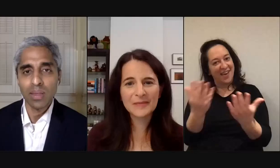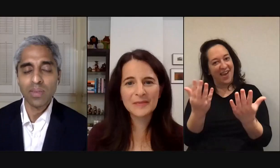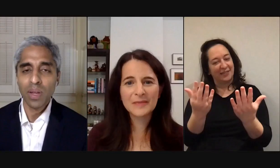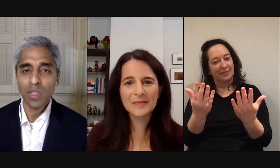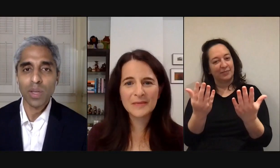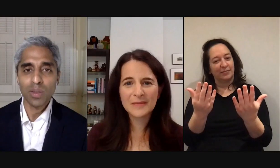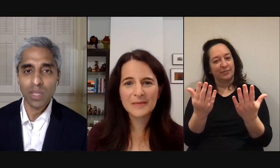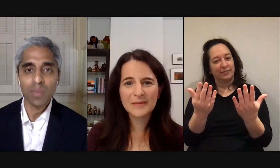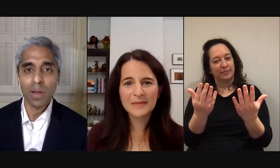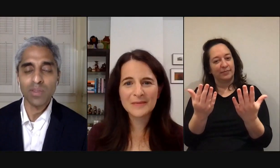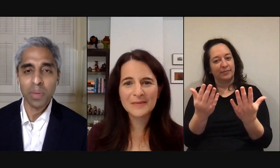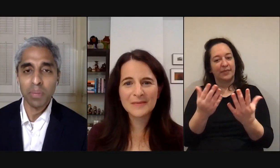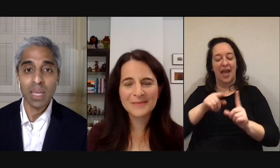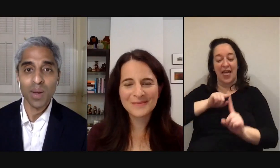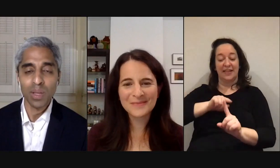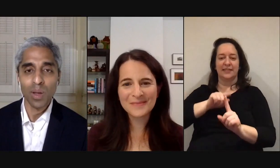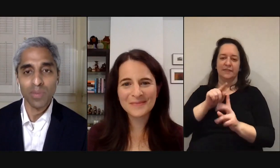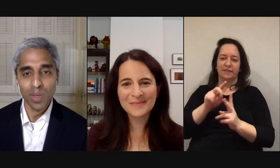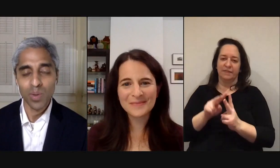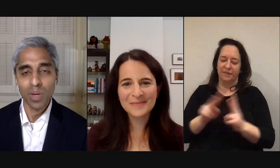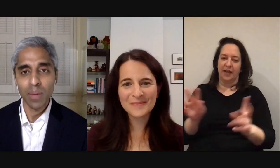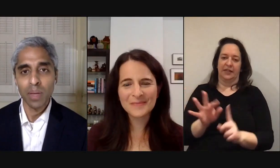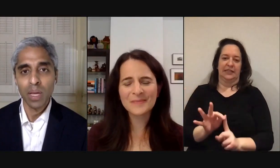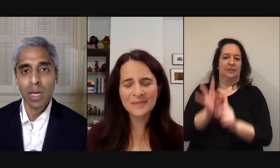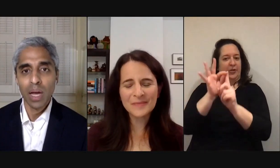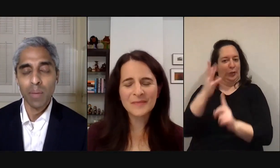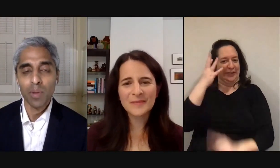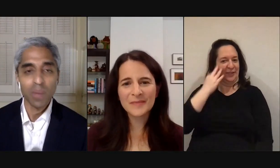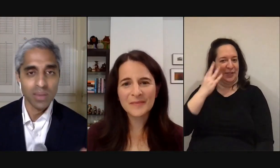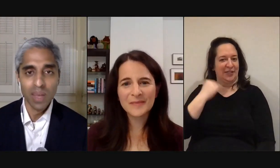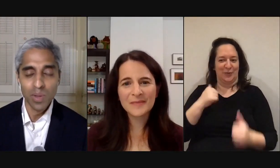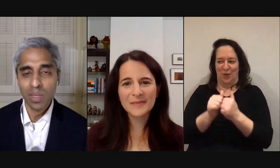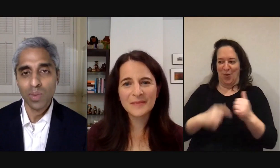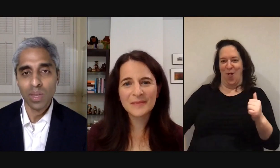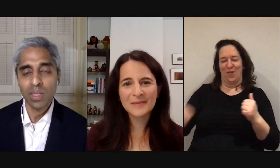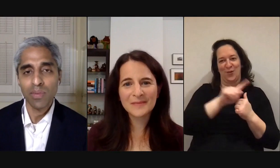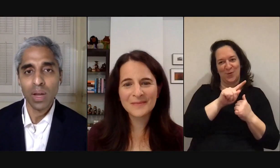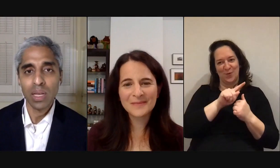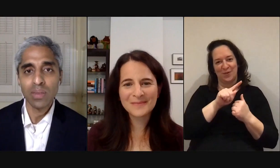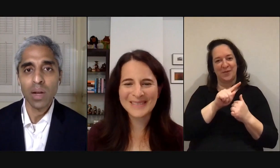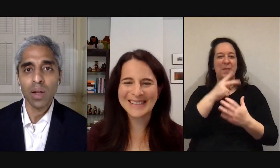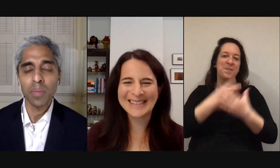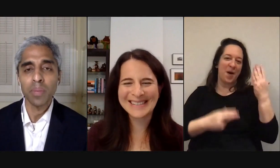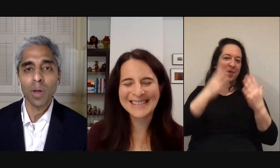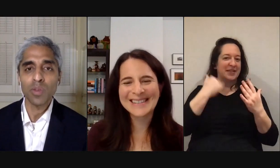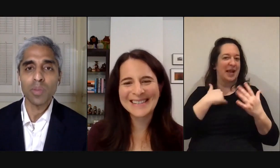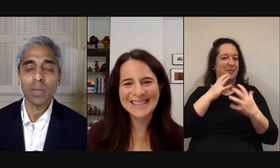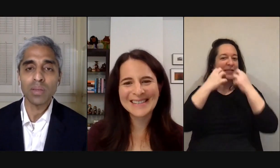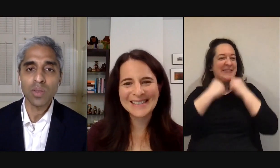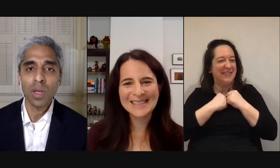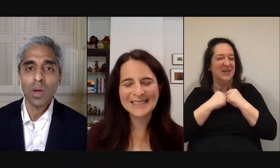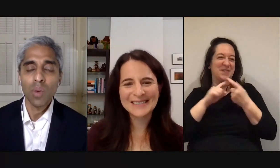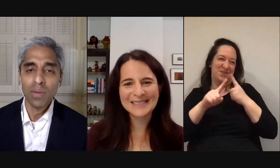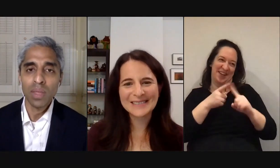this is a very special experience for me being here with all of you um both because i'm doing this with a dear friend and sarah but also